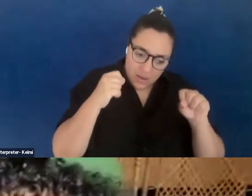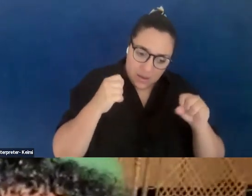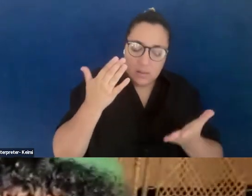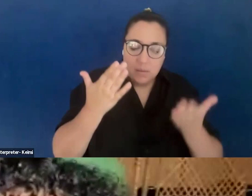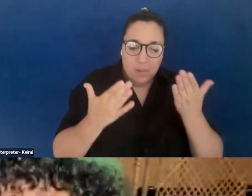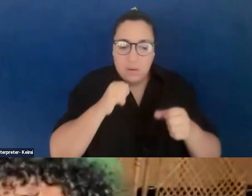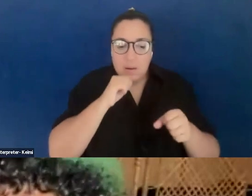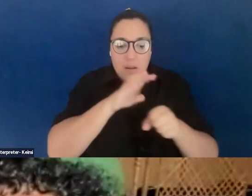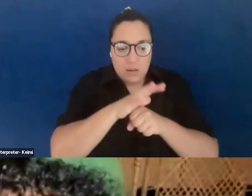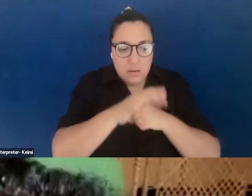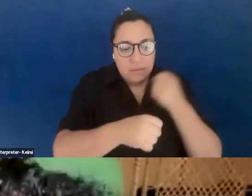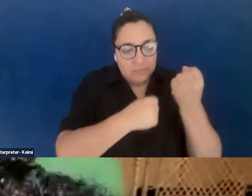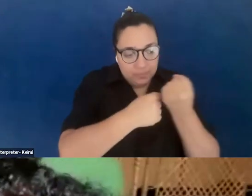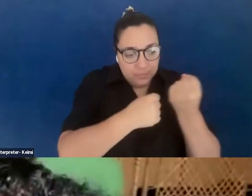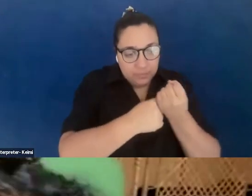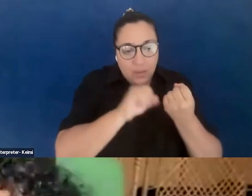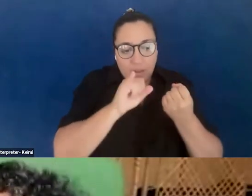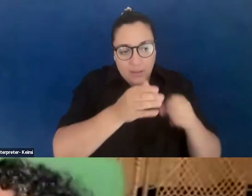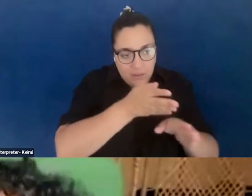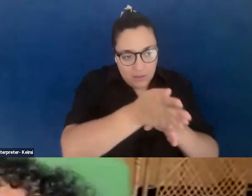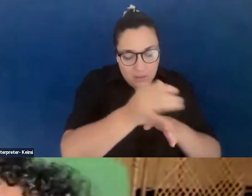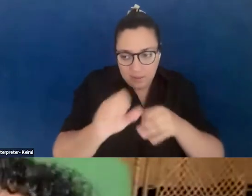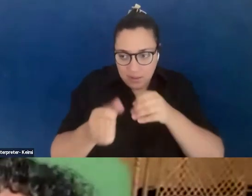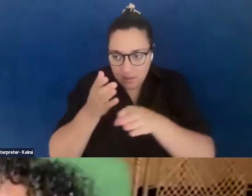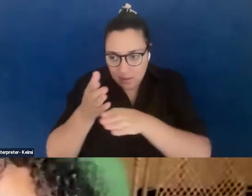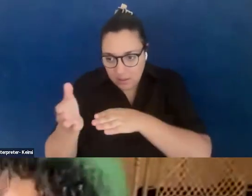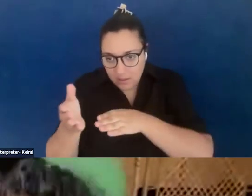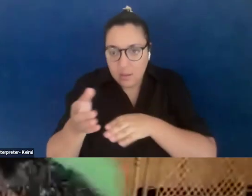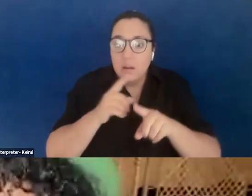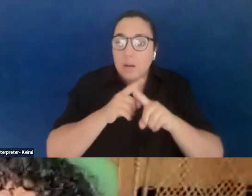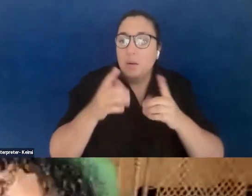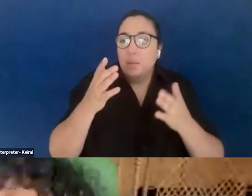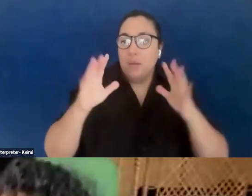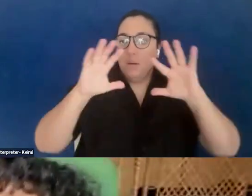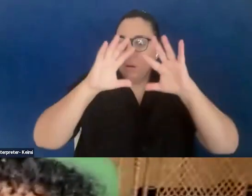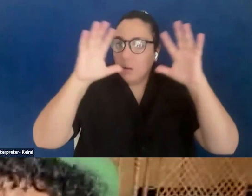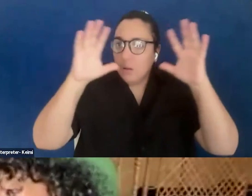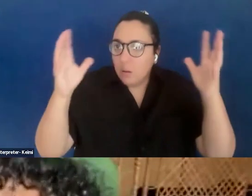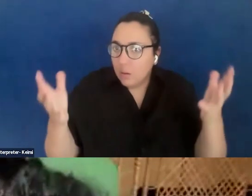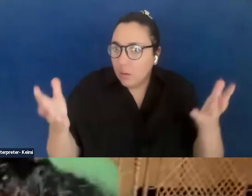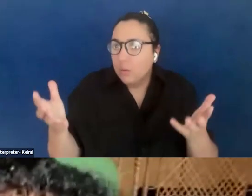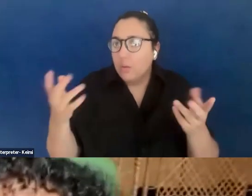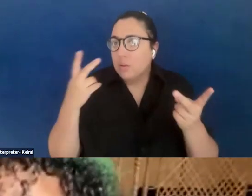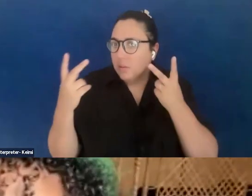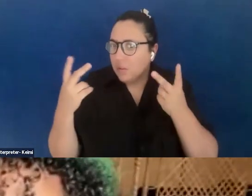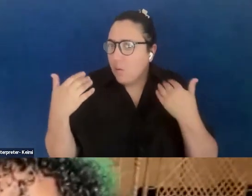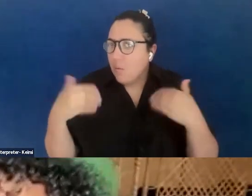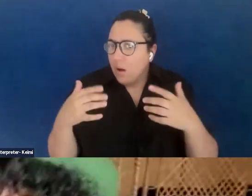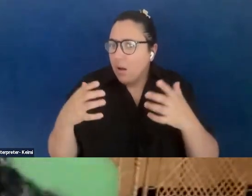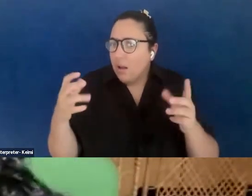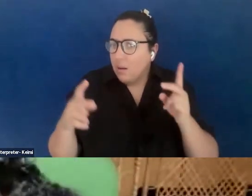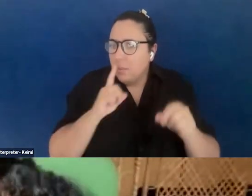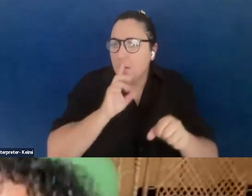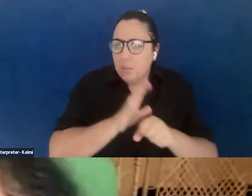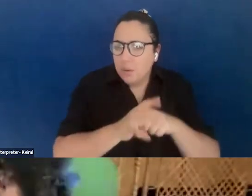in these and these places, might be a lack of commitment by these and these people, but look at the beautiful, overflowing amounts of commitment and solidarity and